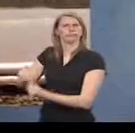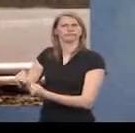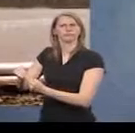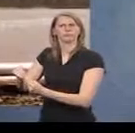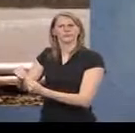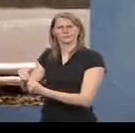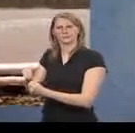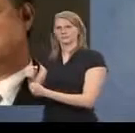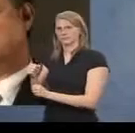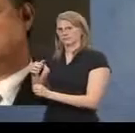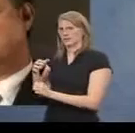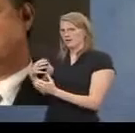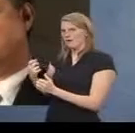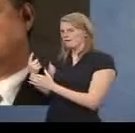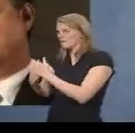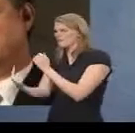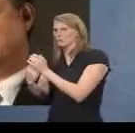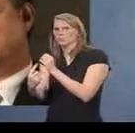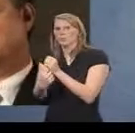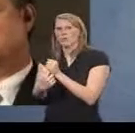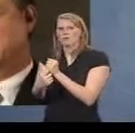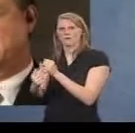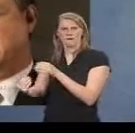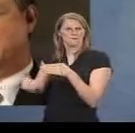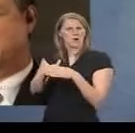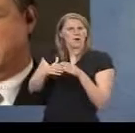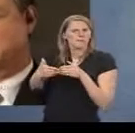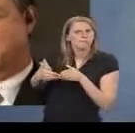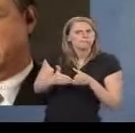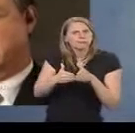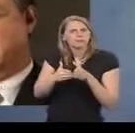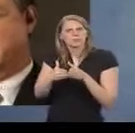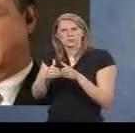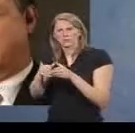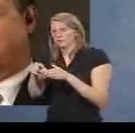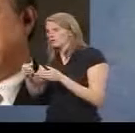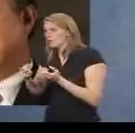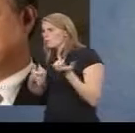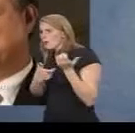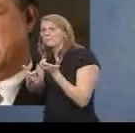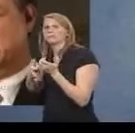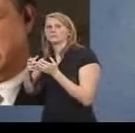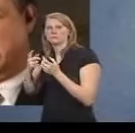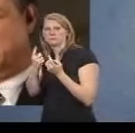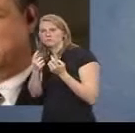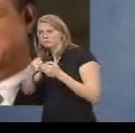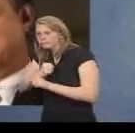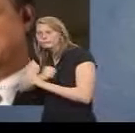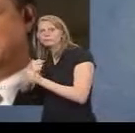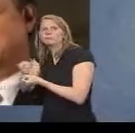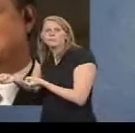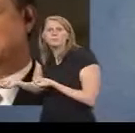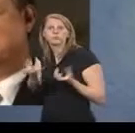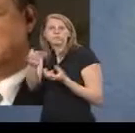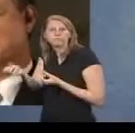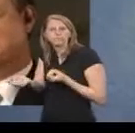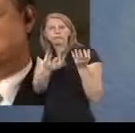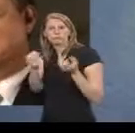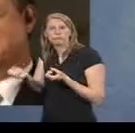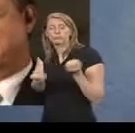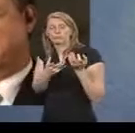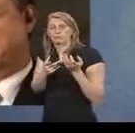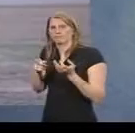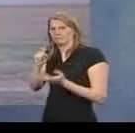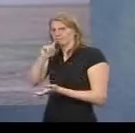and there were individuals involved in shipping and transporting weapons. In fact, we actually believe that some of the